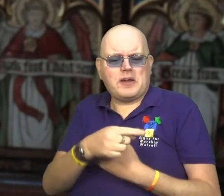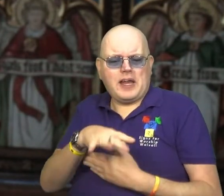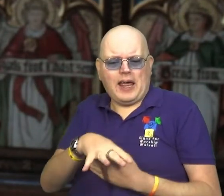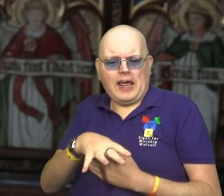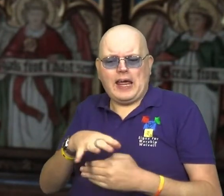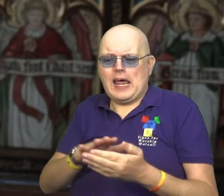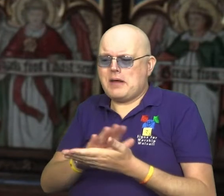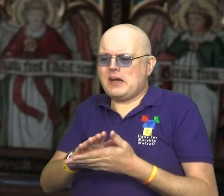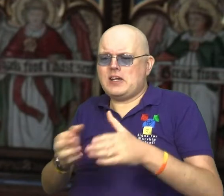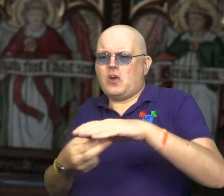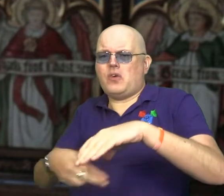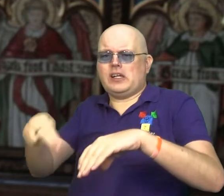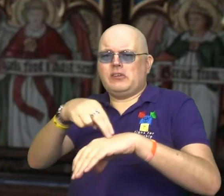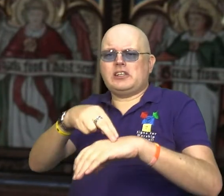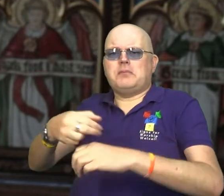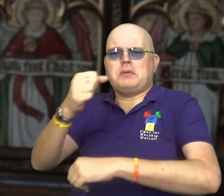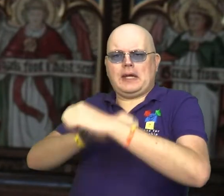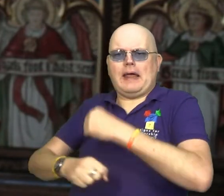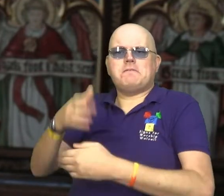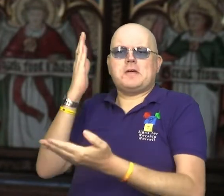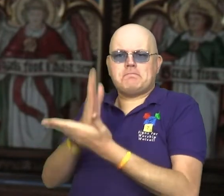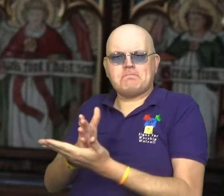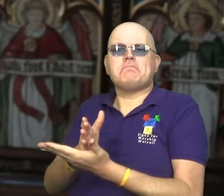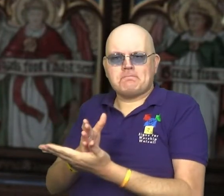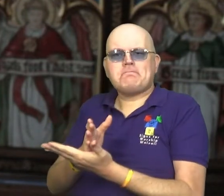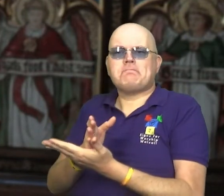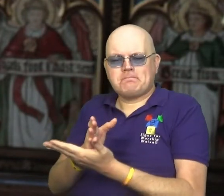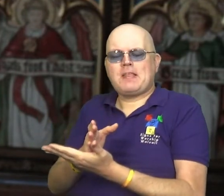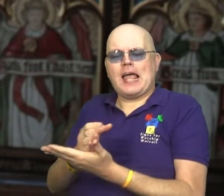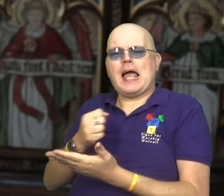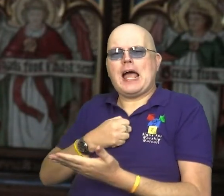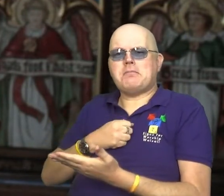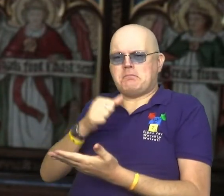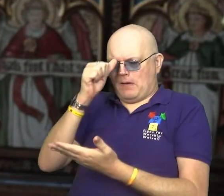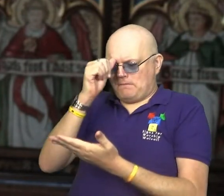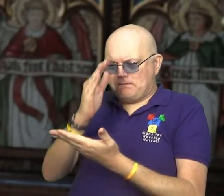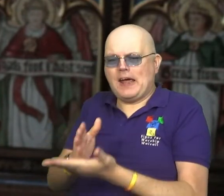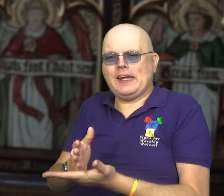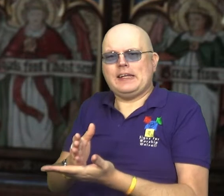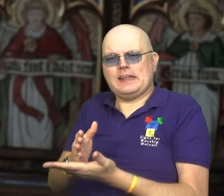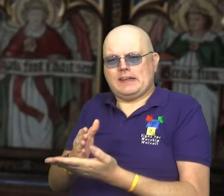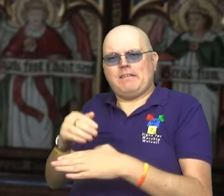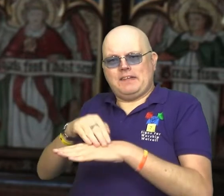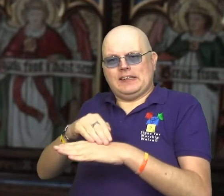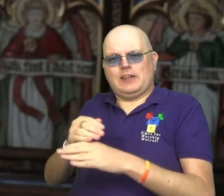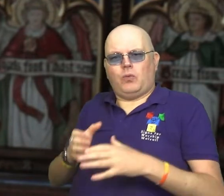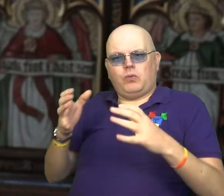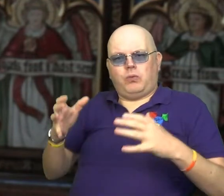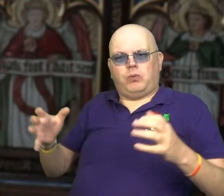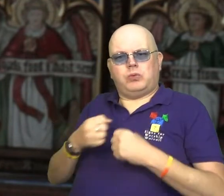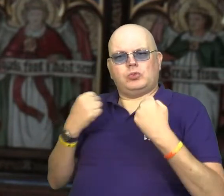the resurrection came to mean a lot more in my faith, and an everyday part of my faith.